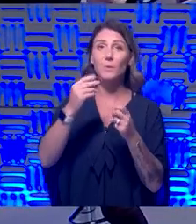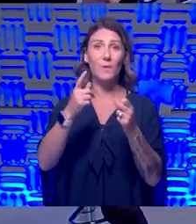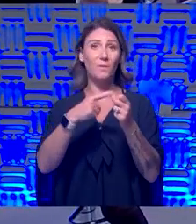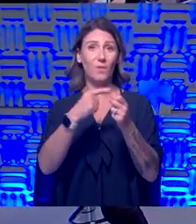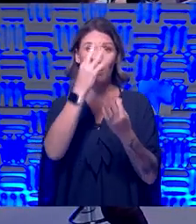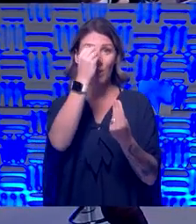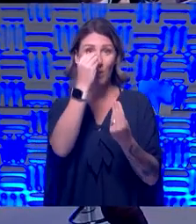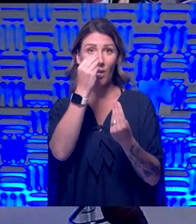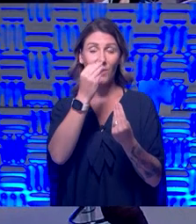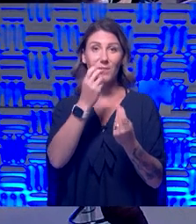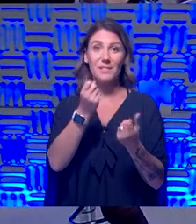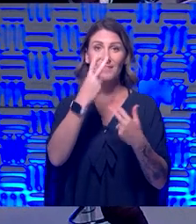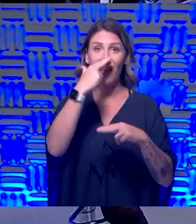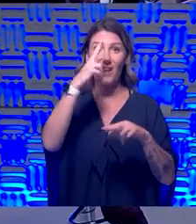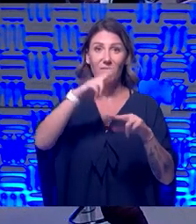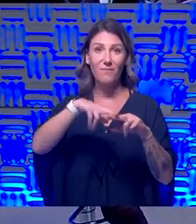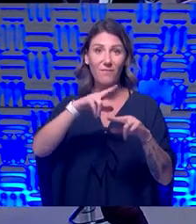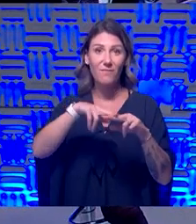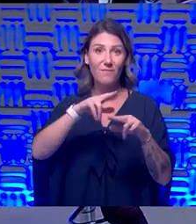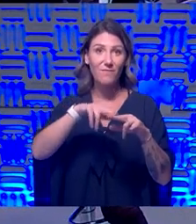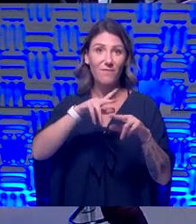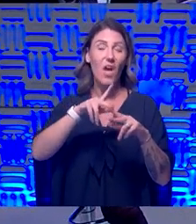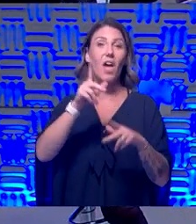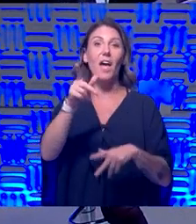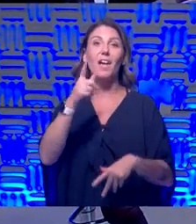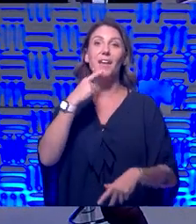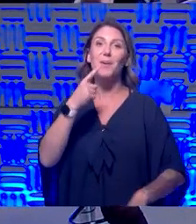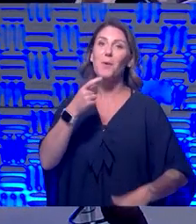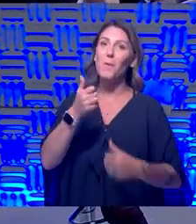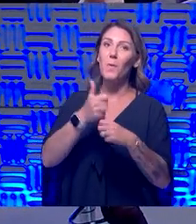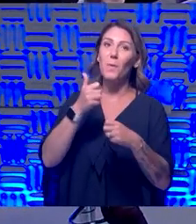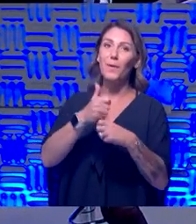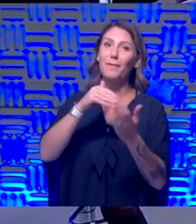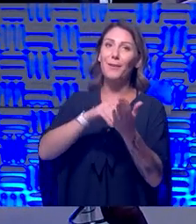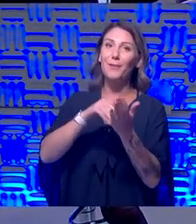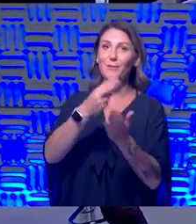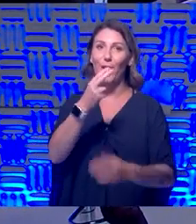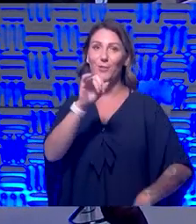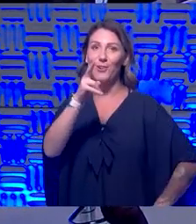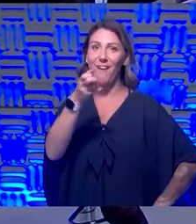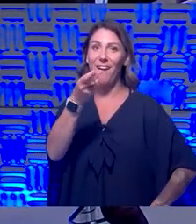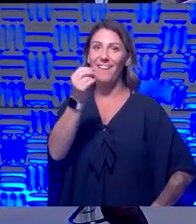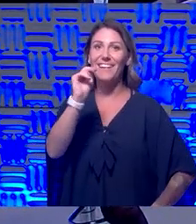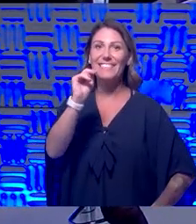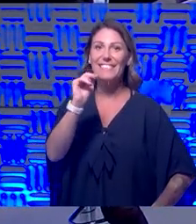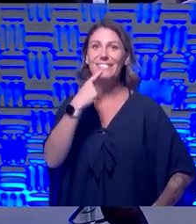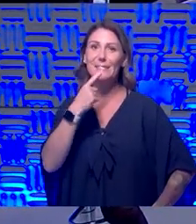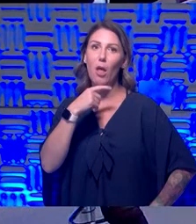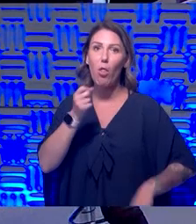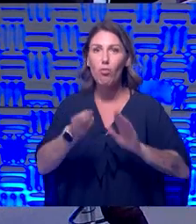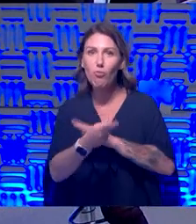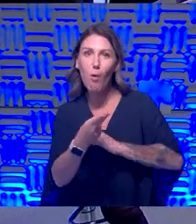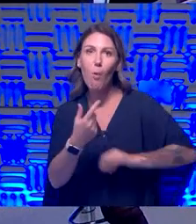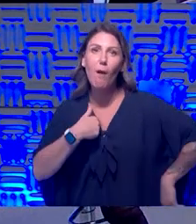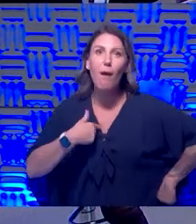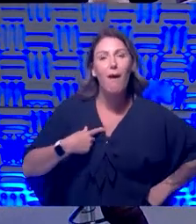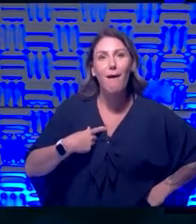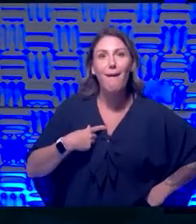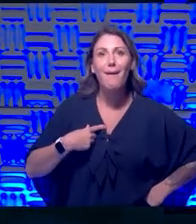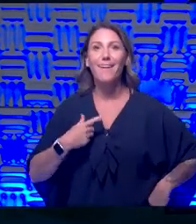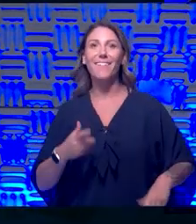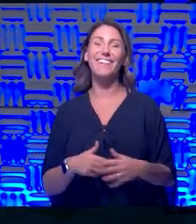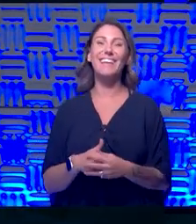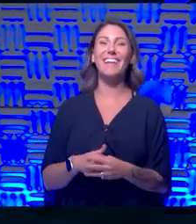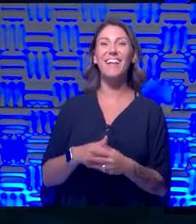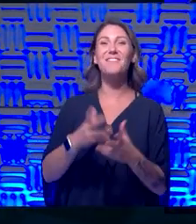it was a lot of fun getting run over by the bus driven by Doc Hawk. Thanks for that one. No, I think really, we want to be